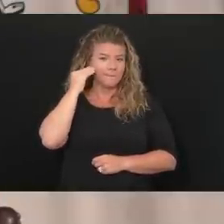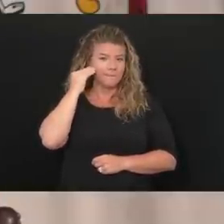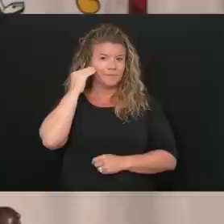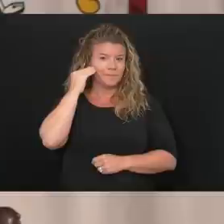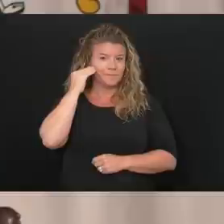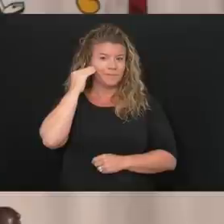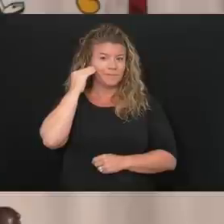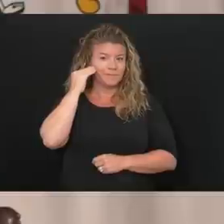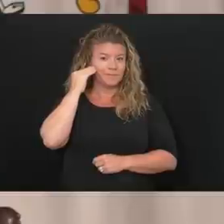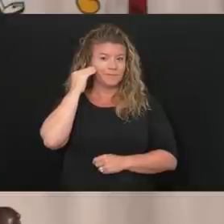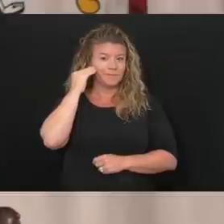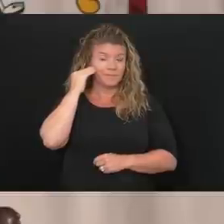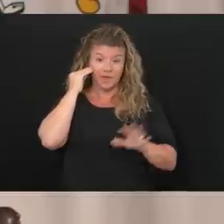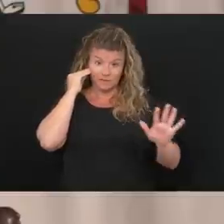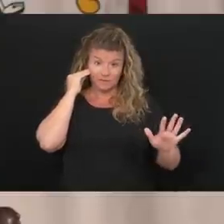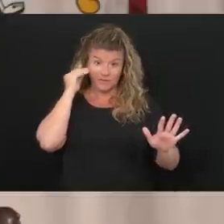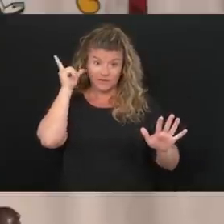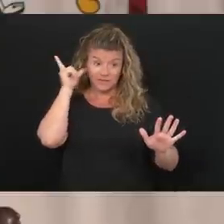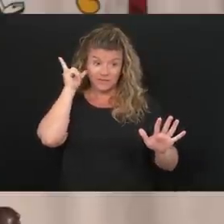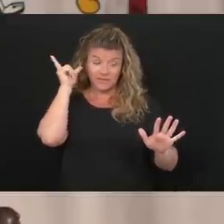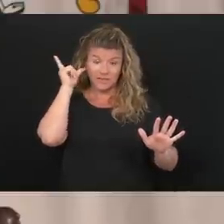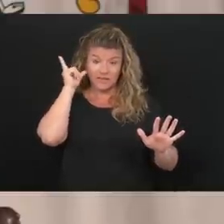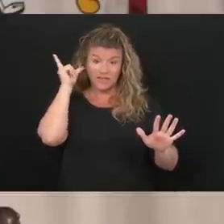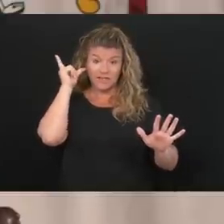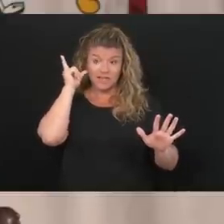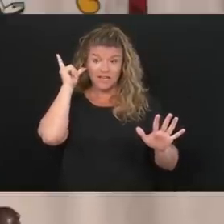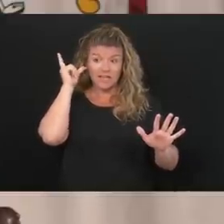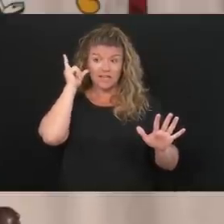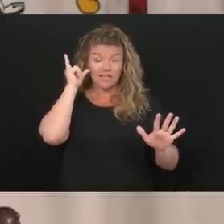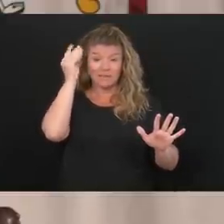Now listen, and let me just tell you, you know,